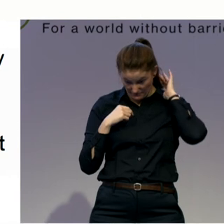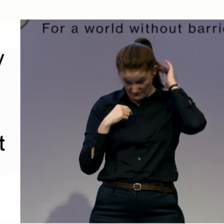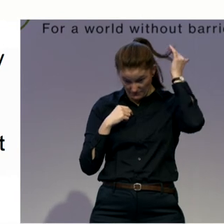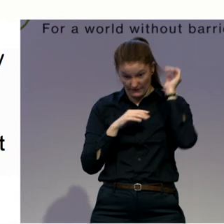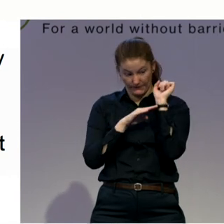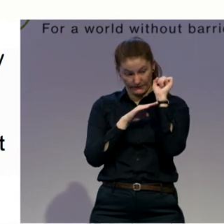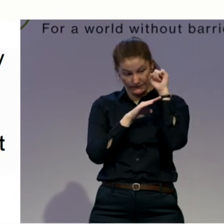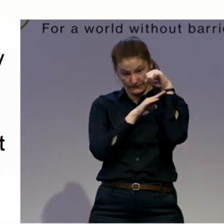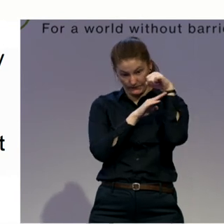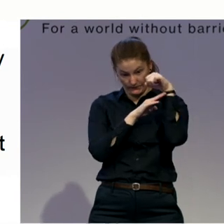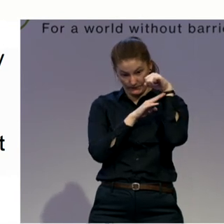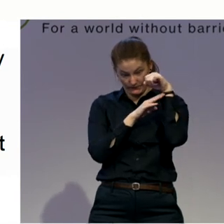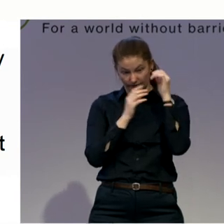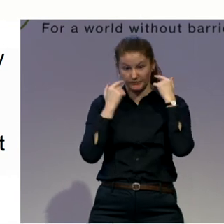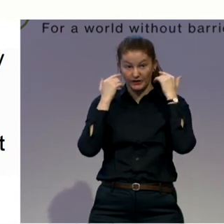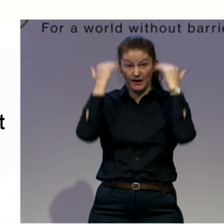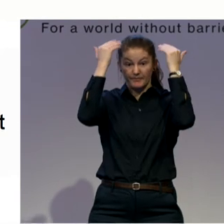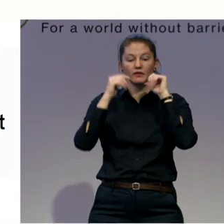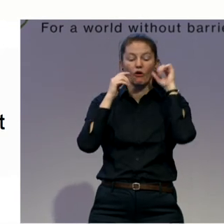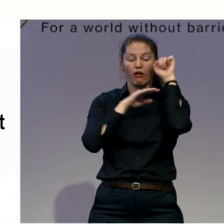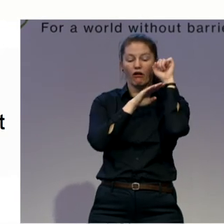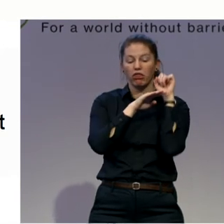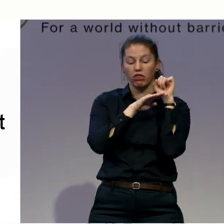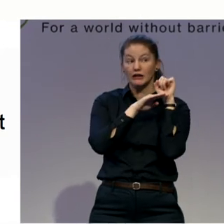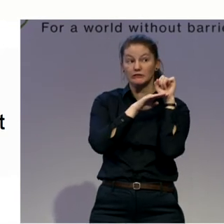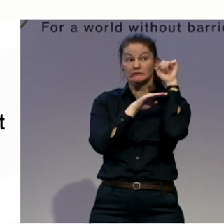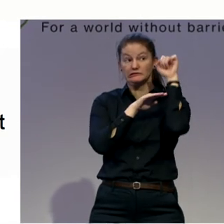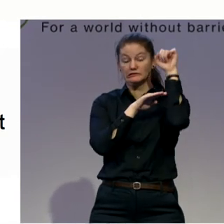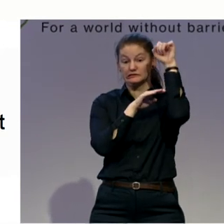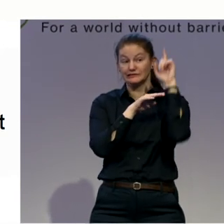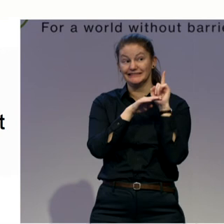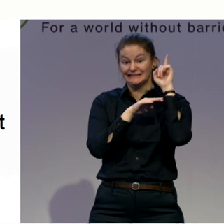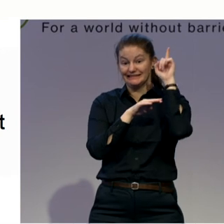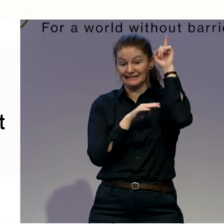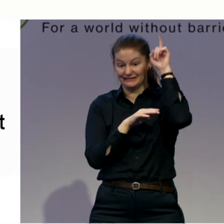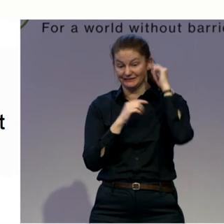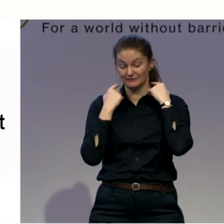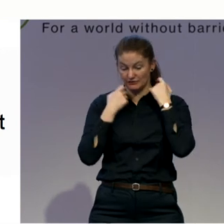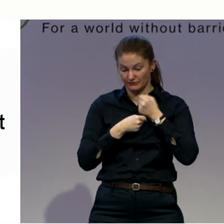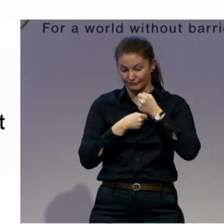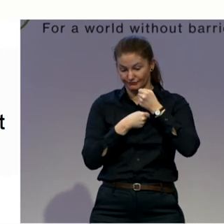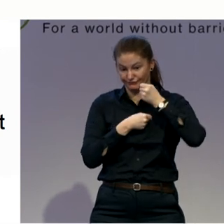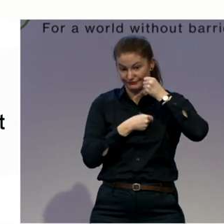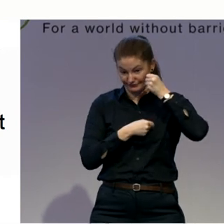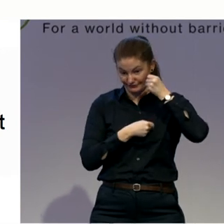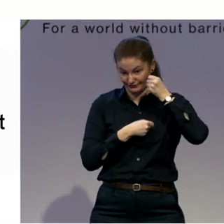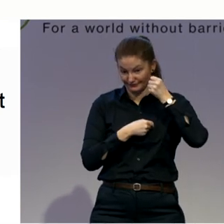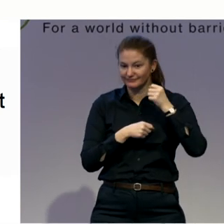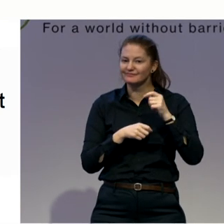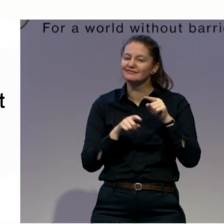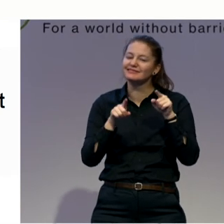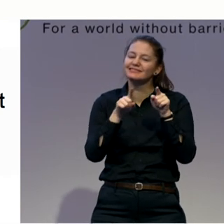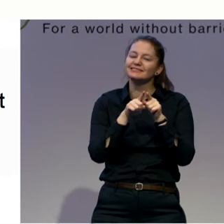up into the ceiling. It's becoming super long. You are gaining two more centimeters of your height.